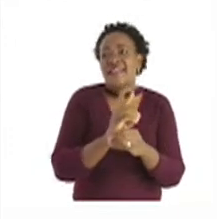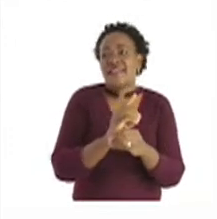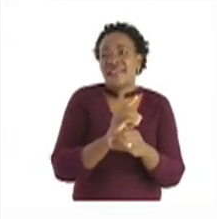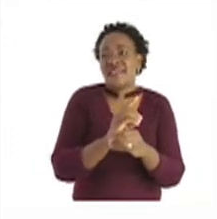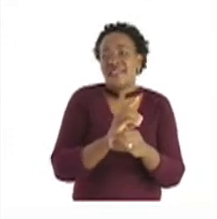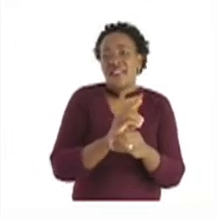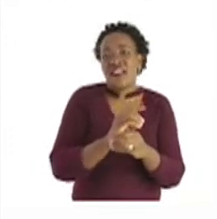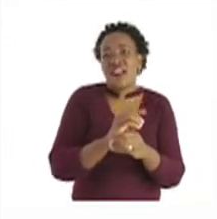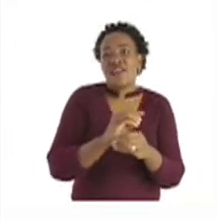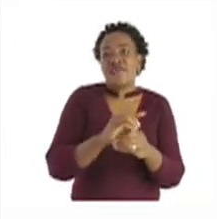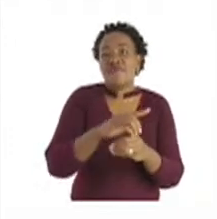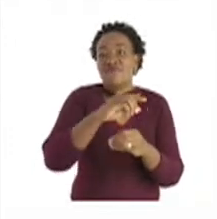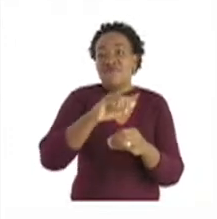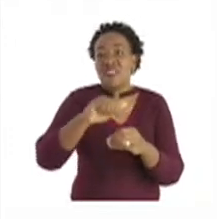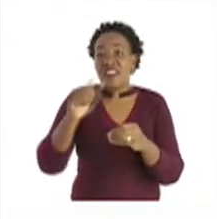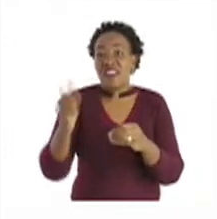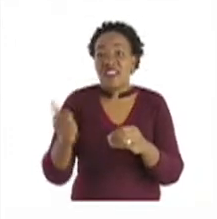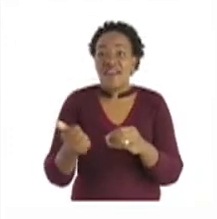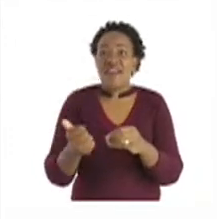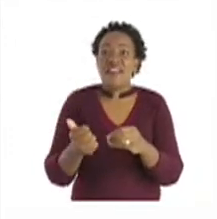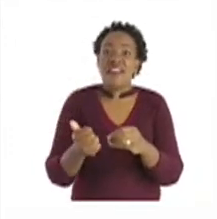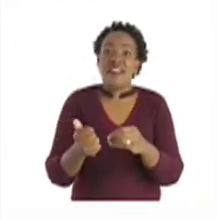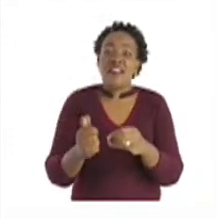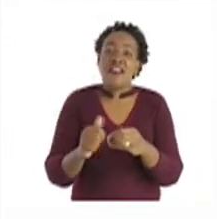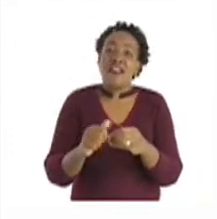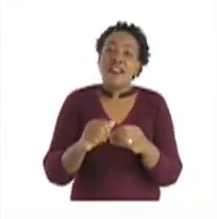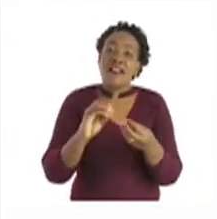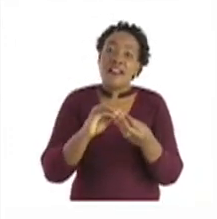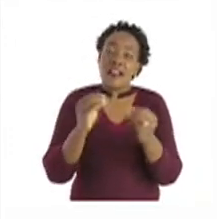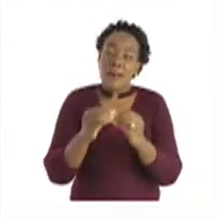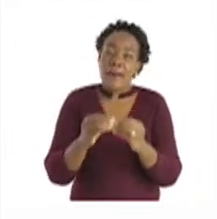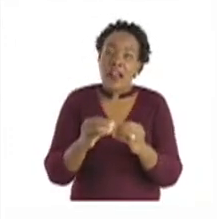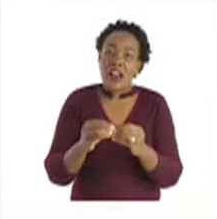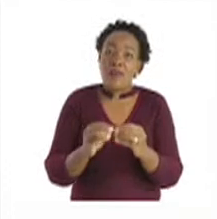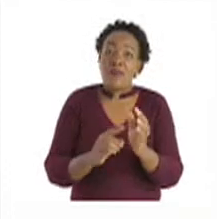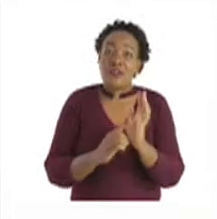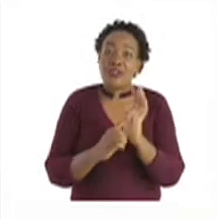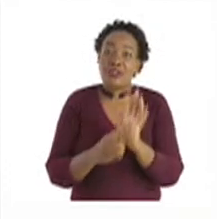next number? I'm going to show you, on the board.